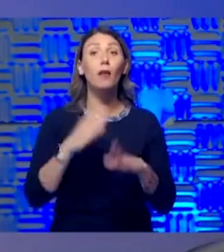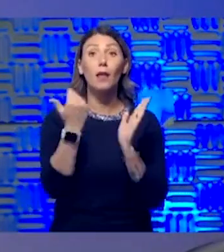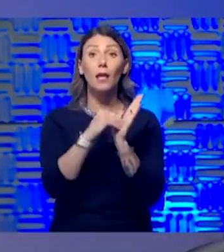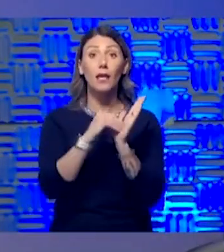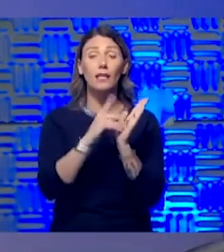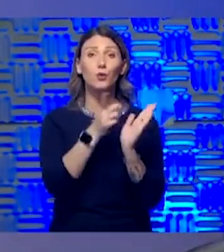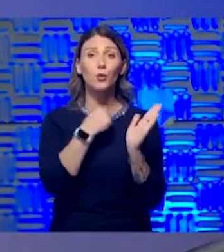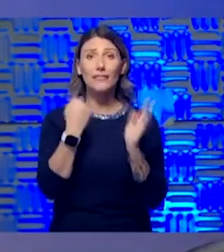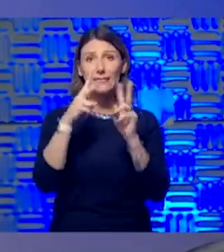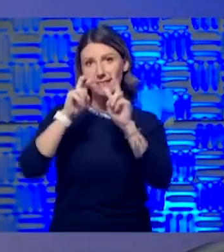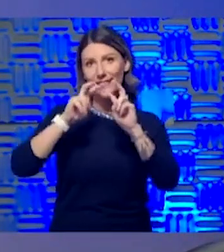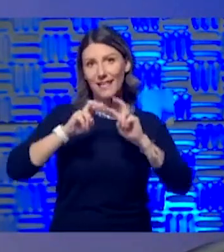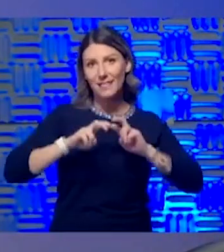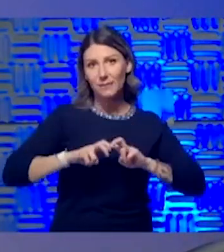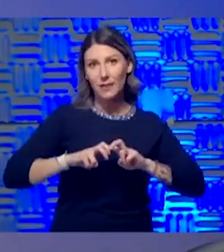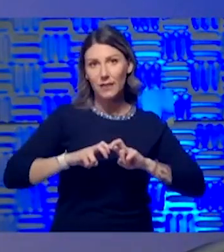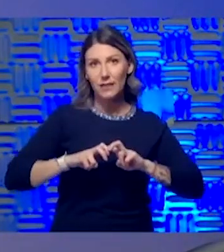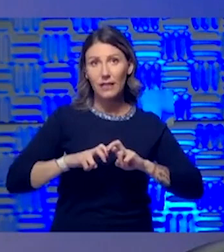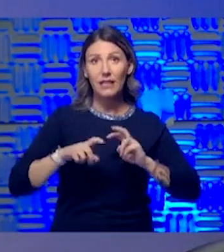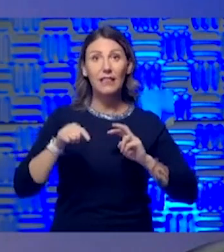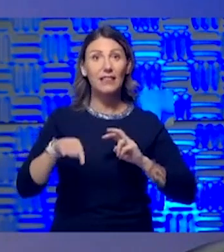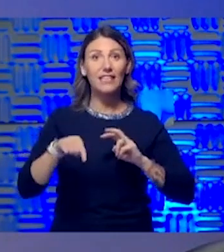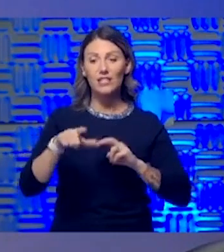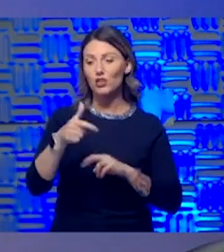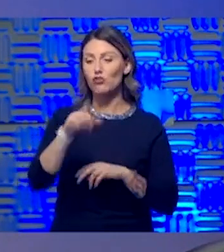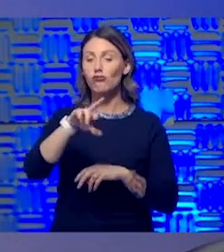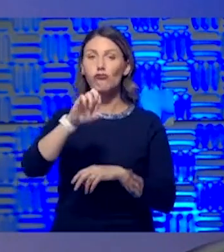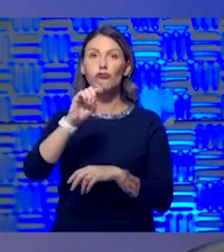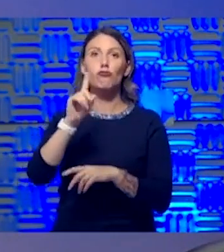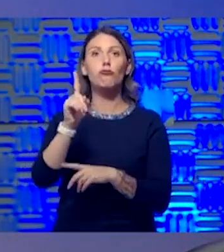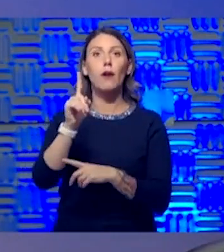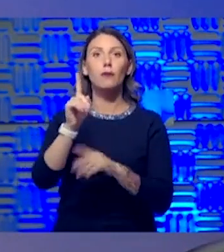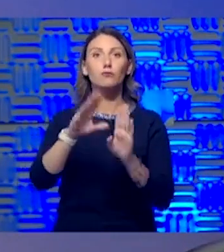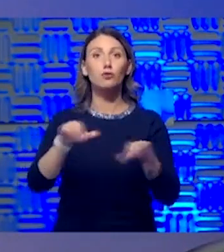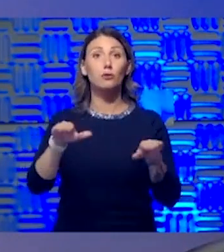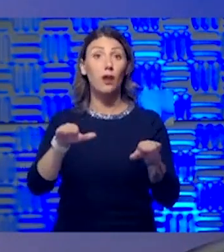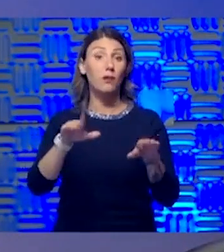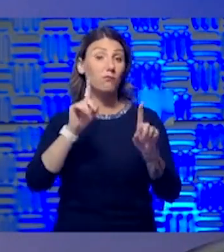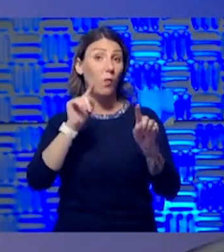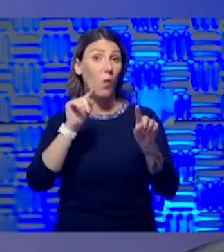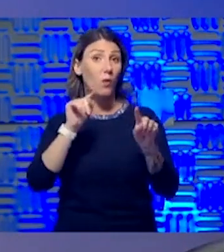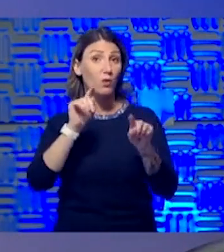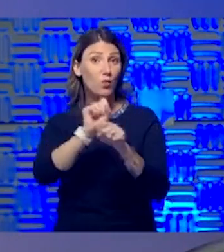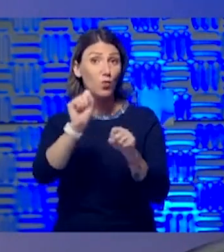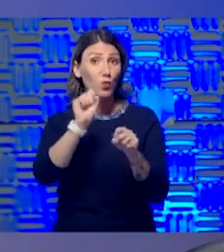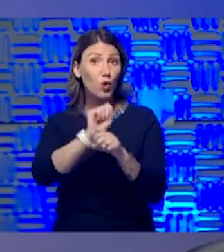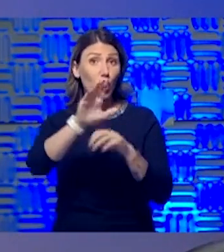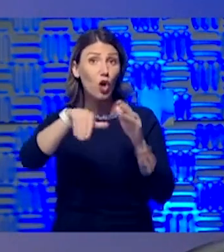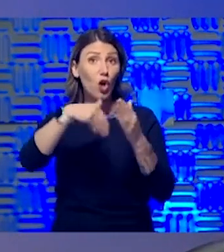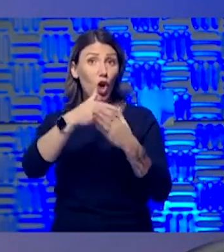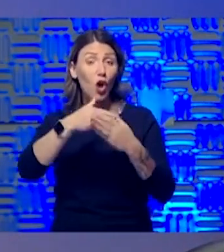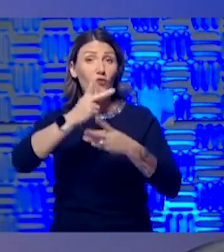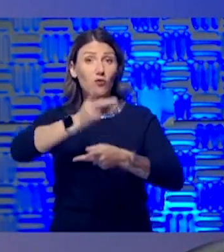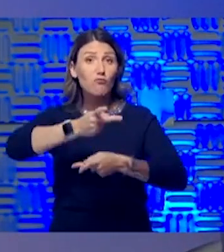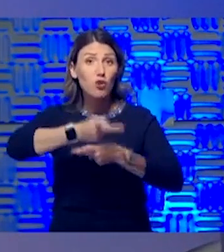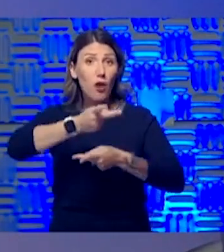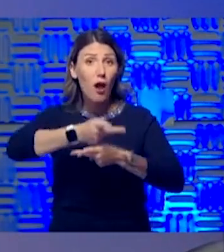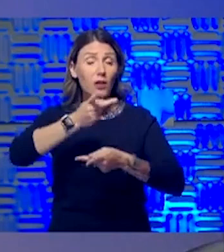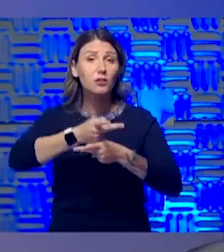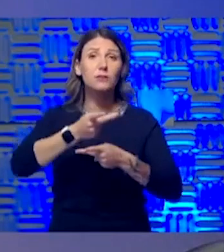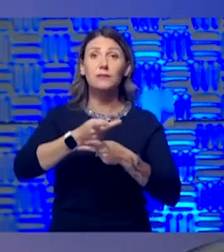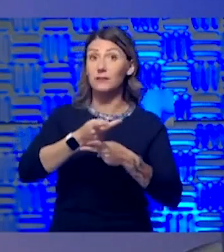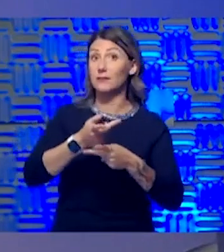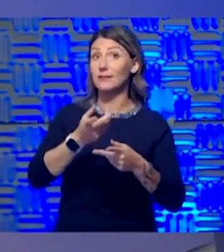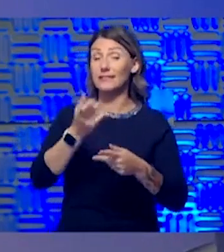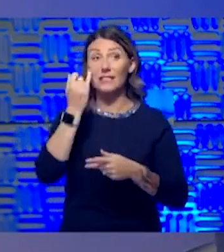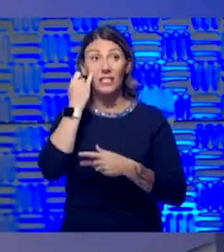assessment. You know, this grandchild that's going to work, are they taking all of the precautions that they can? If there's wearing a mask,